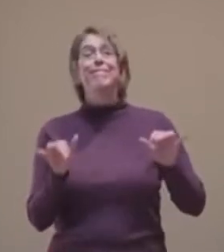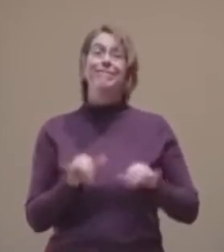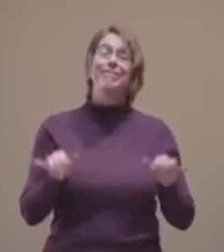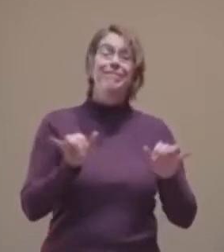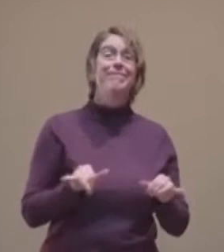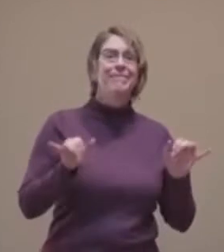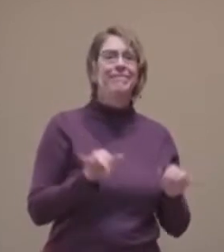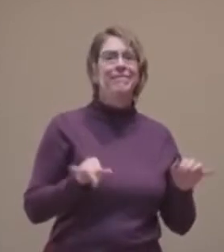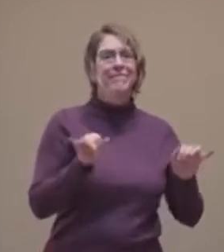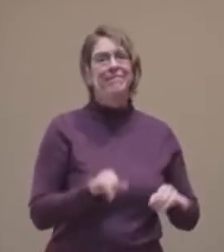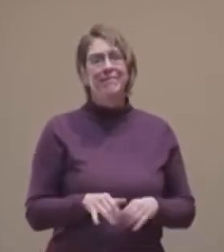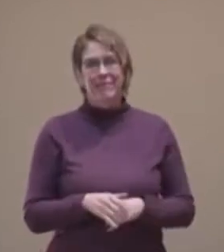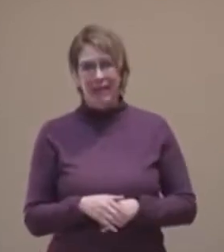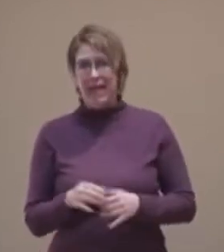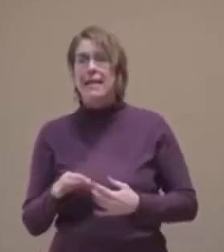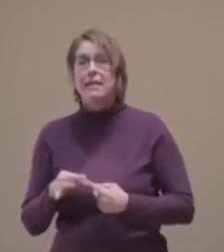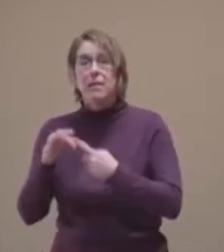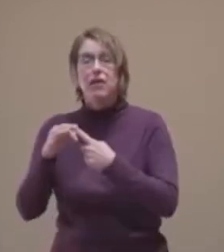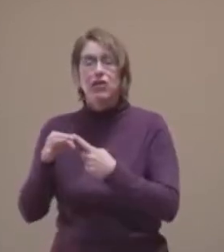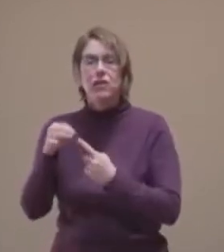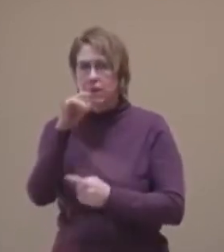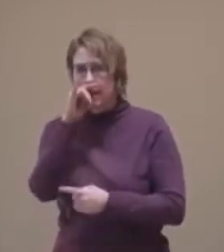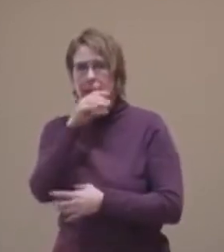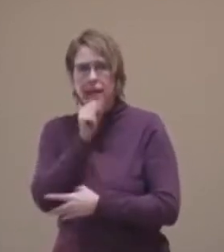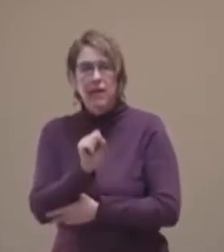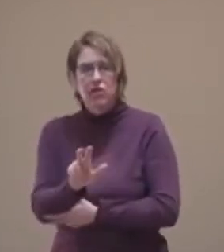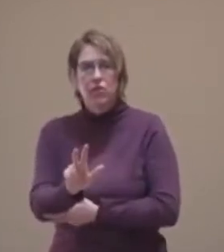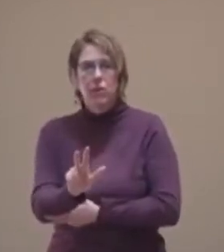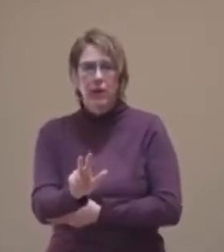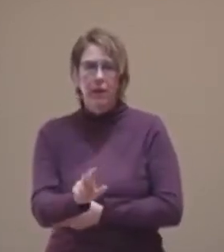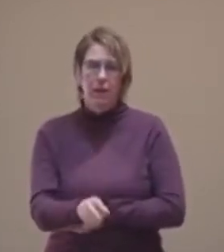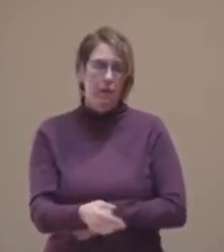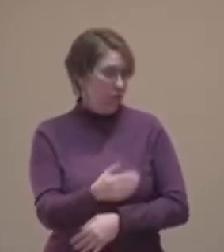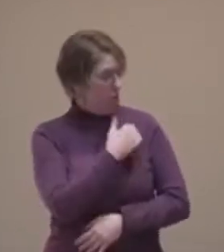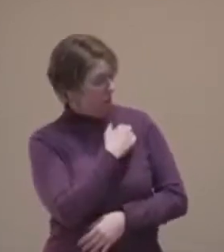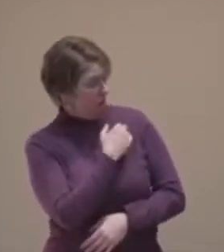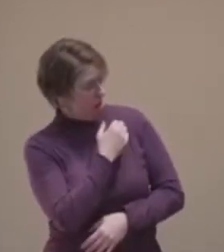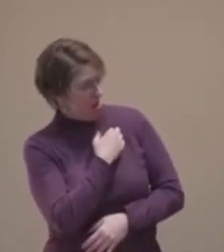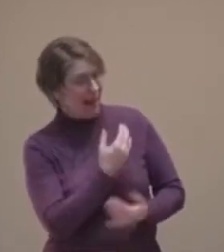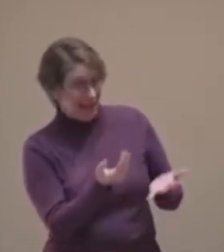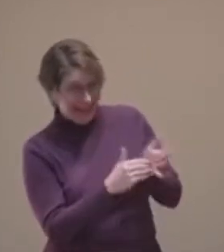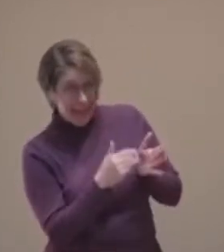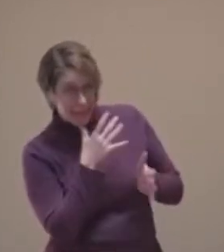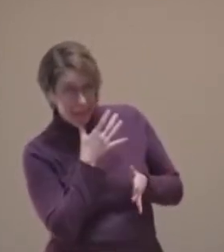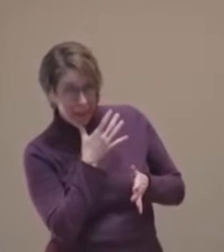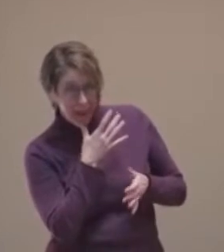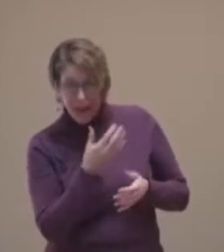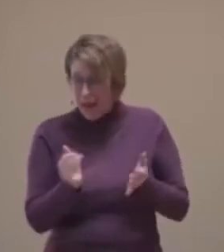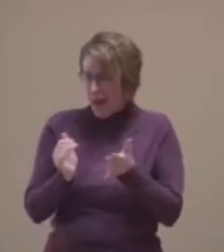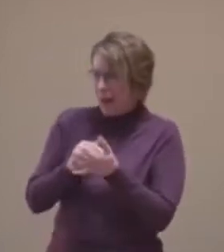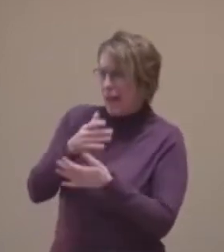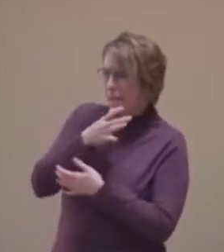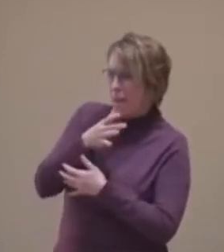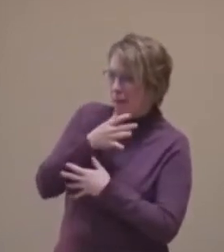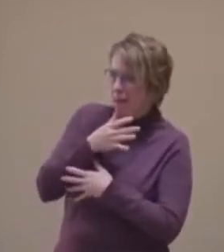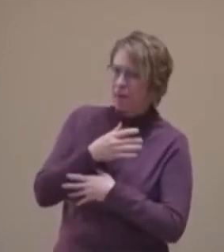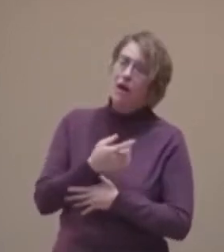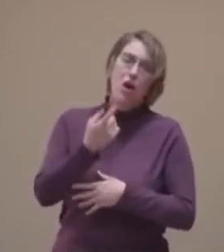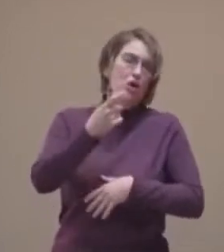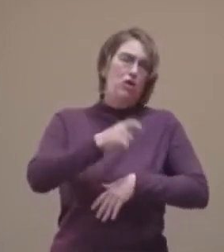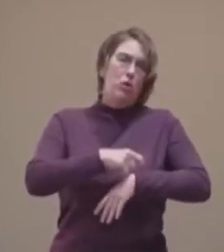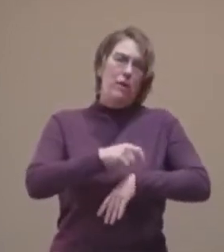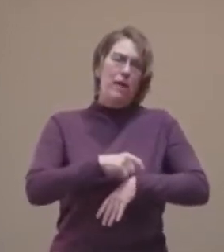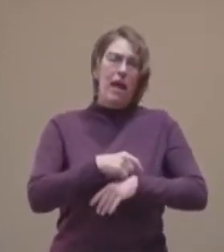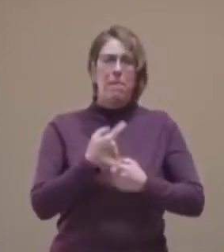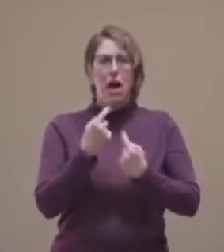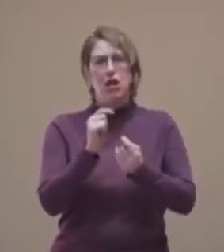Perfect for a three-year-old. And so he just kept asking for us to play it. And I tried to use this to my advantage at one particularly